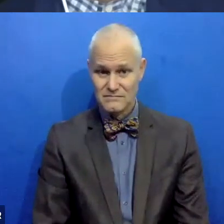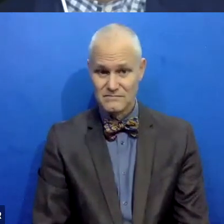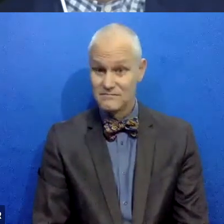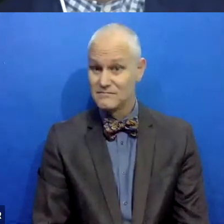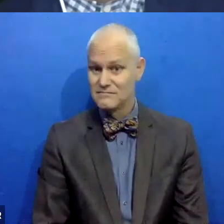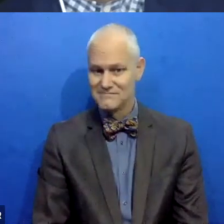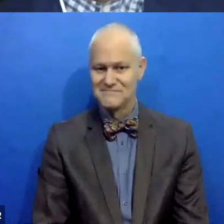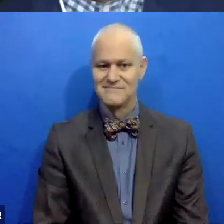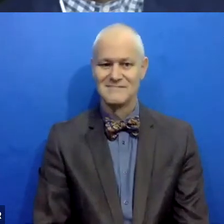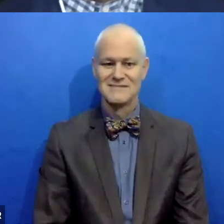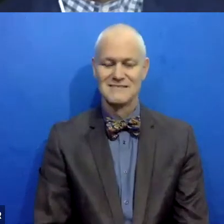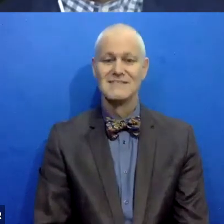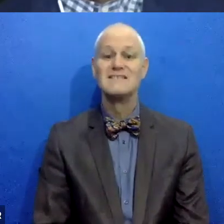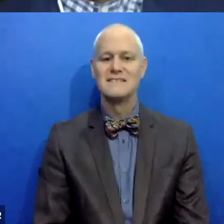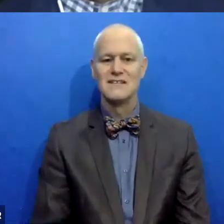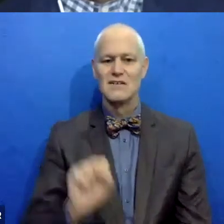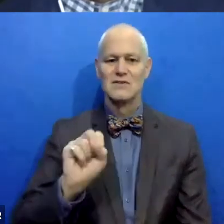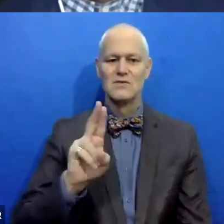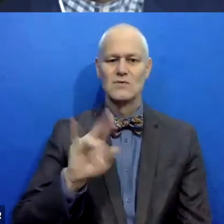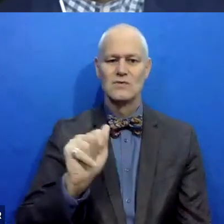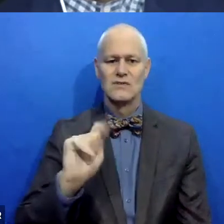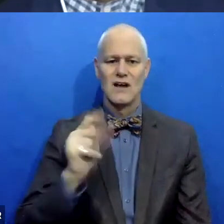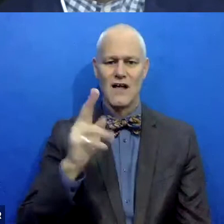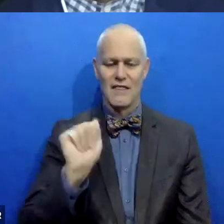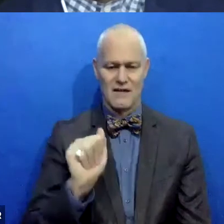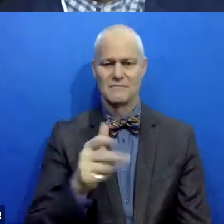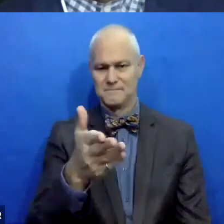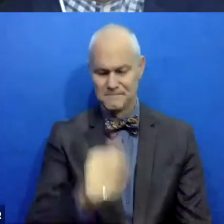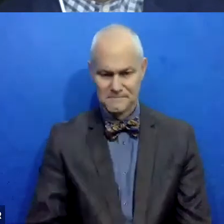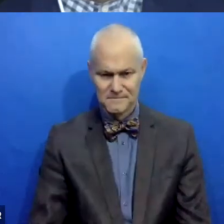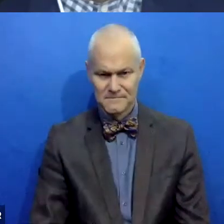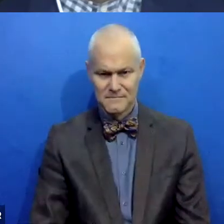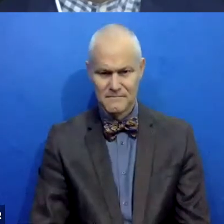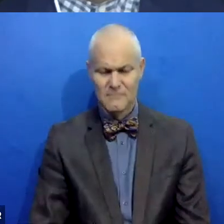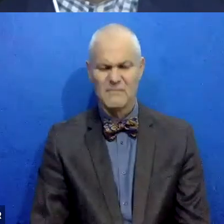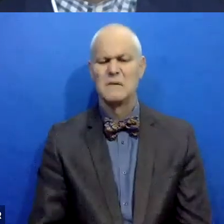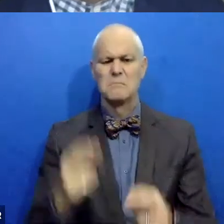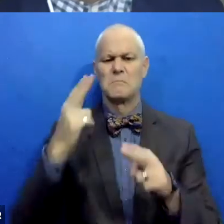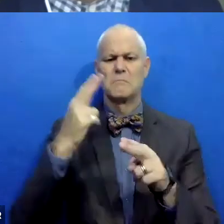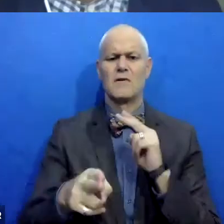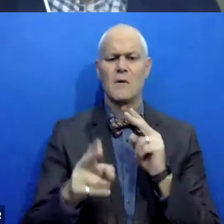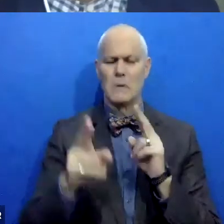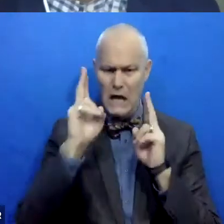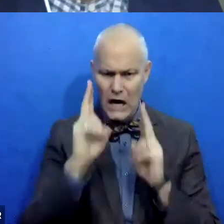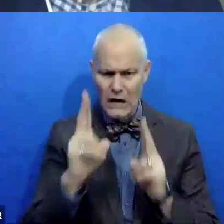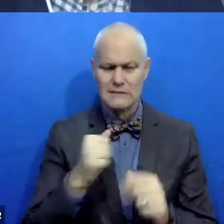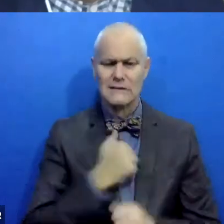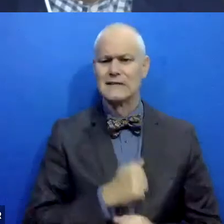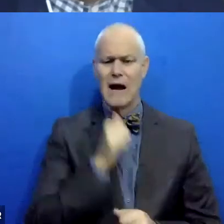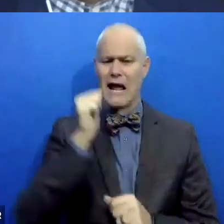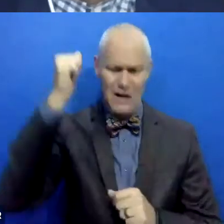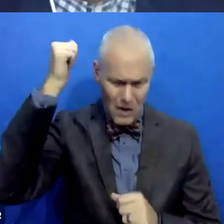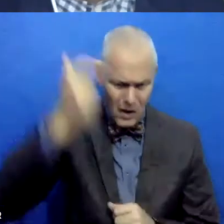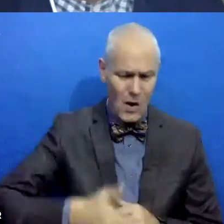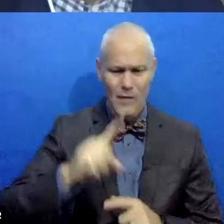Um, otherwise, oh, go ahead. And just really briefly, I would say, I really want to honor, I'm so sorry. We didn't get to all of your questions. Um,